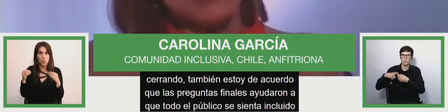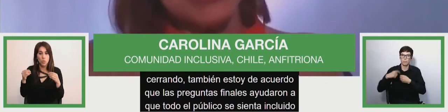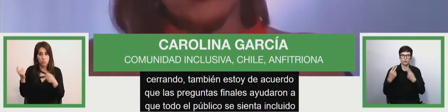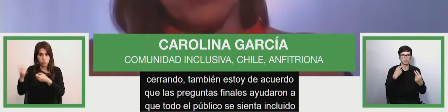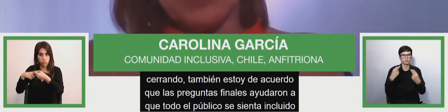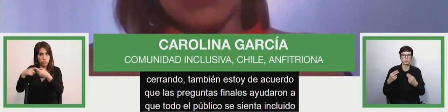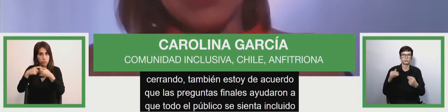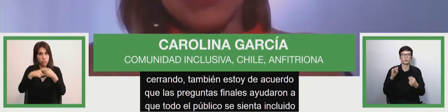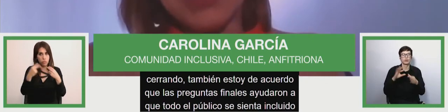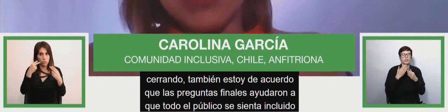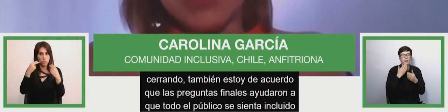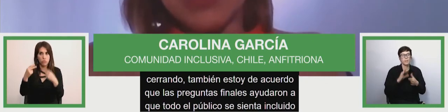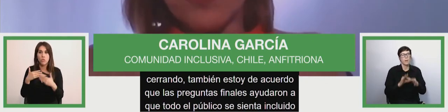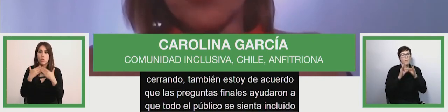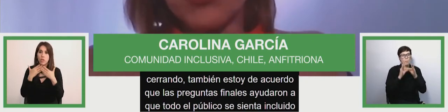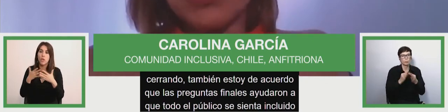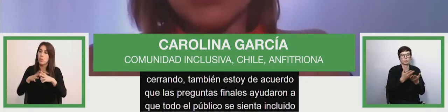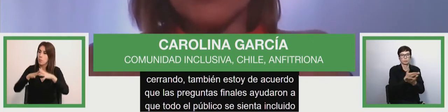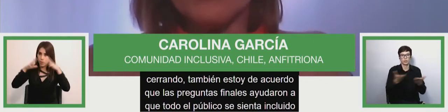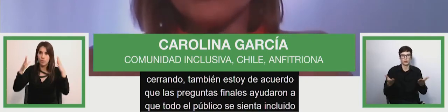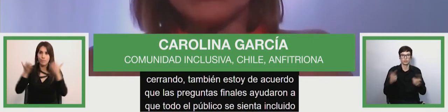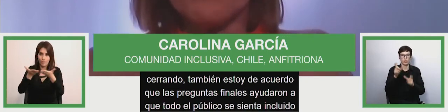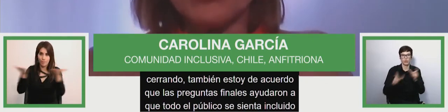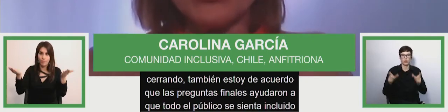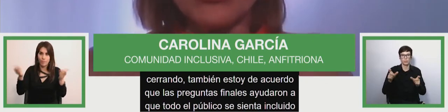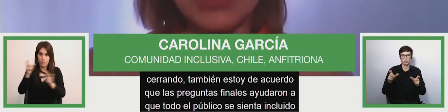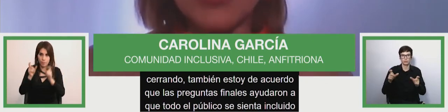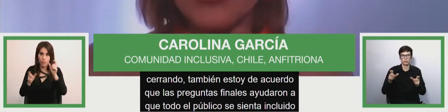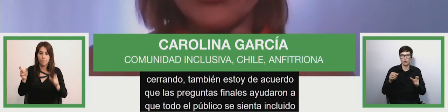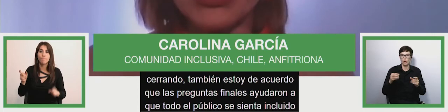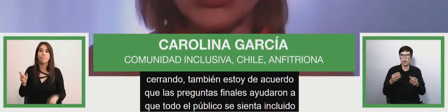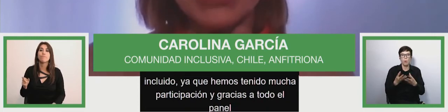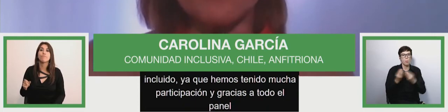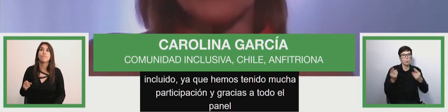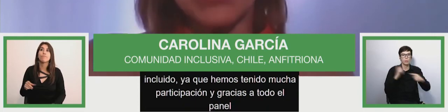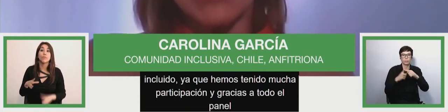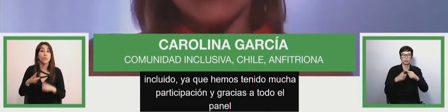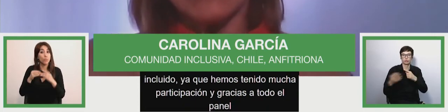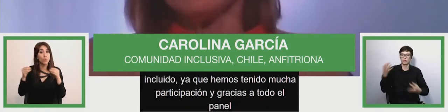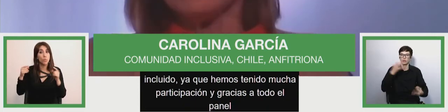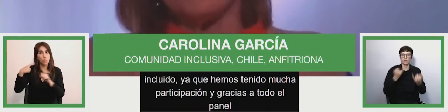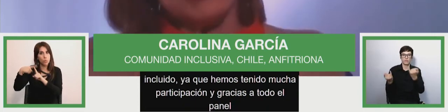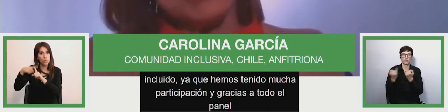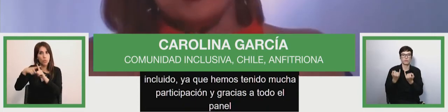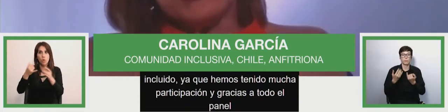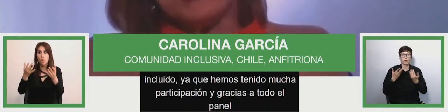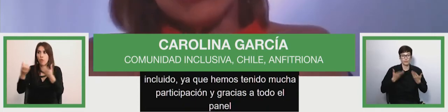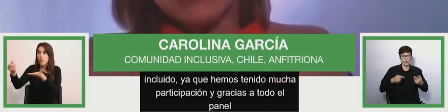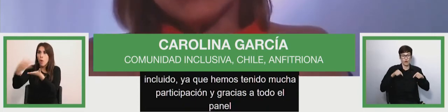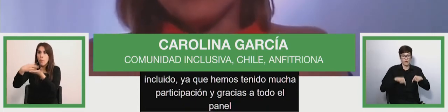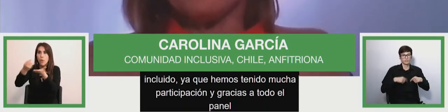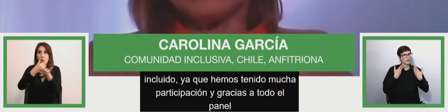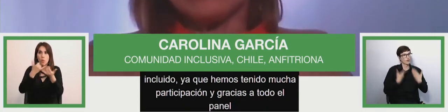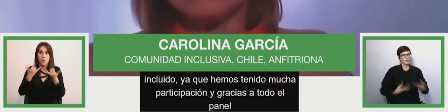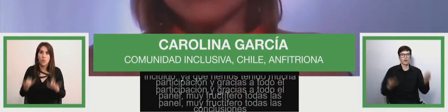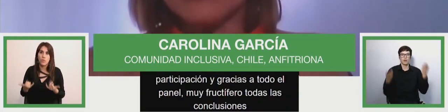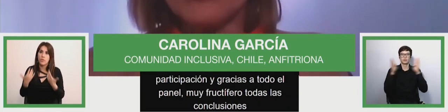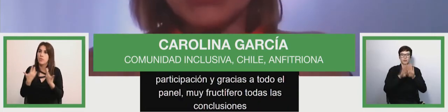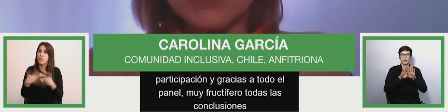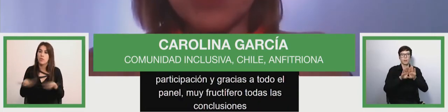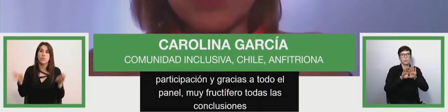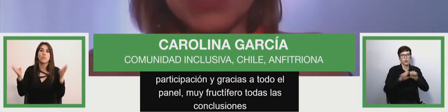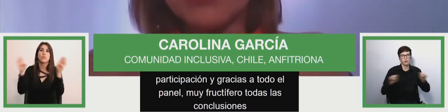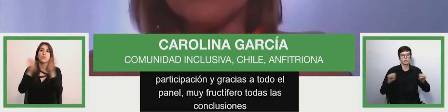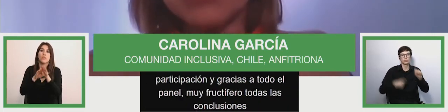and thank you to all the panel very fruitful all the uh participating and we're now